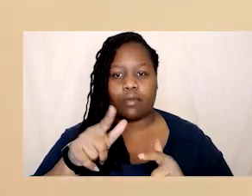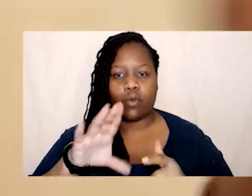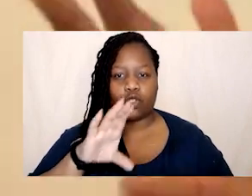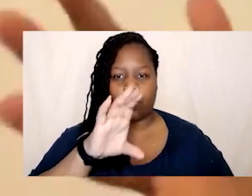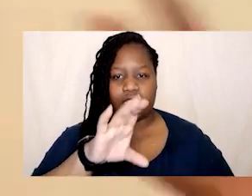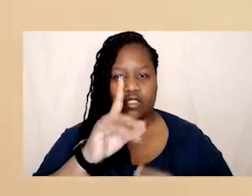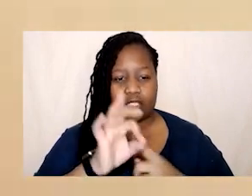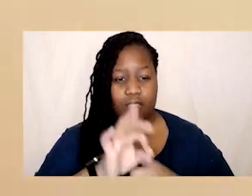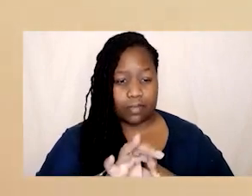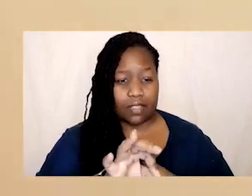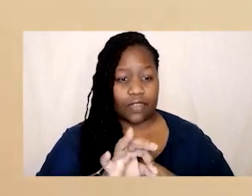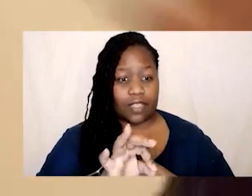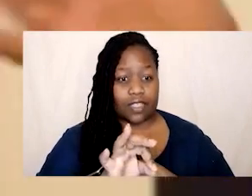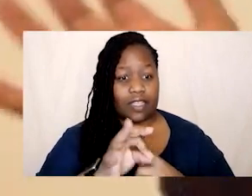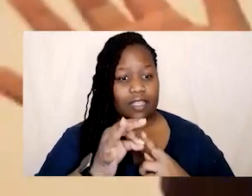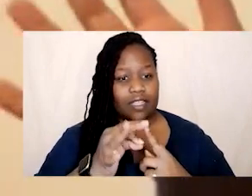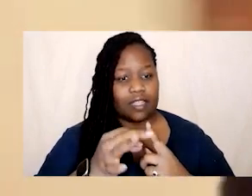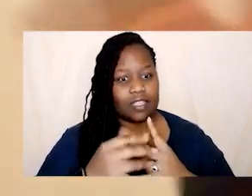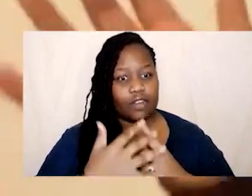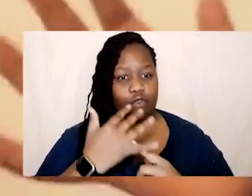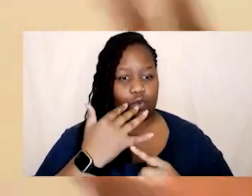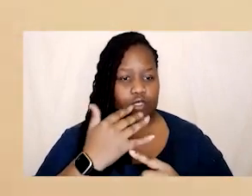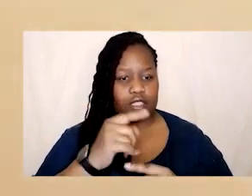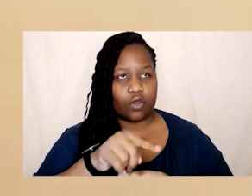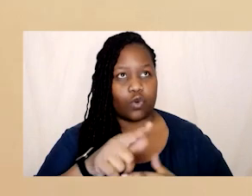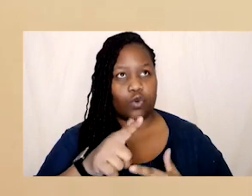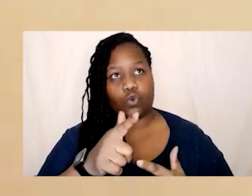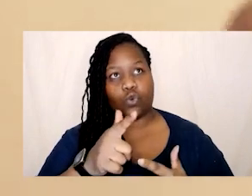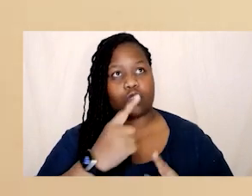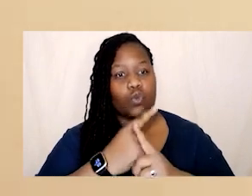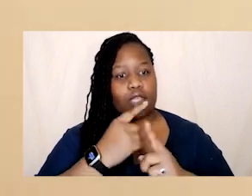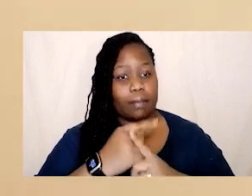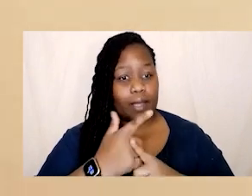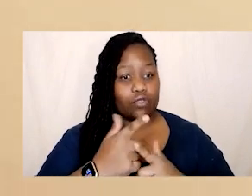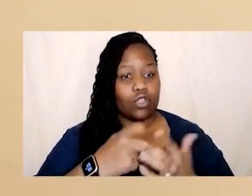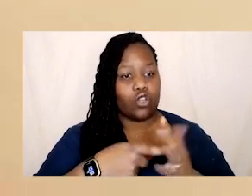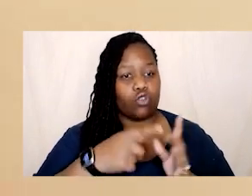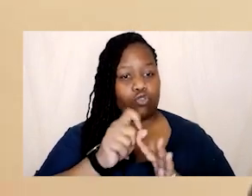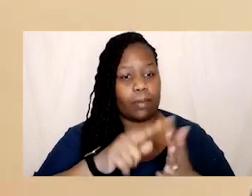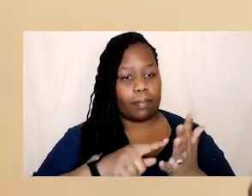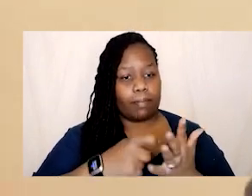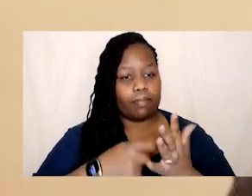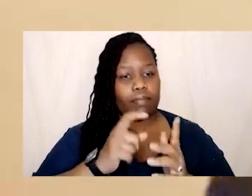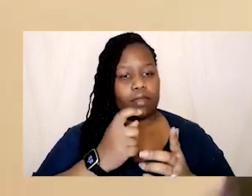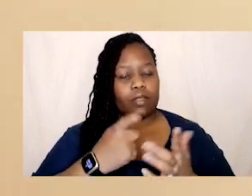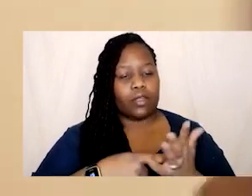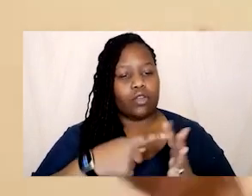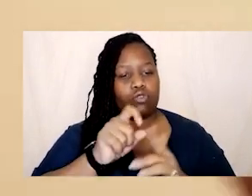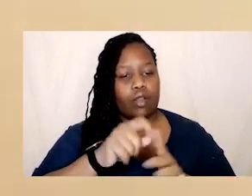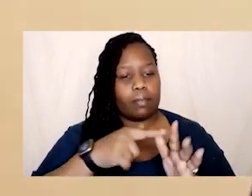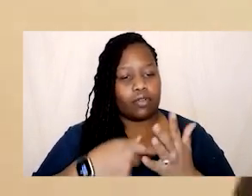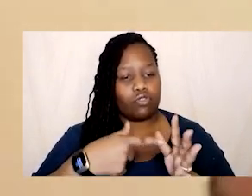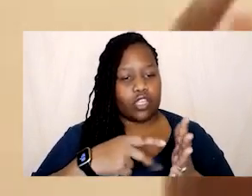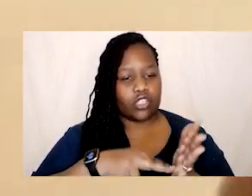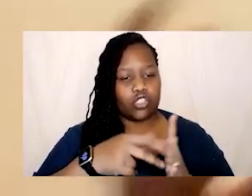was calling for reparations um and thinking that was going to absolve them of their responsibility but i think you don't realize that people being a regular